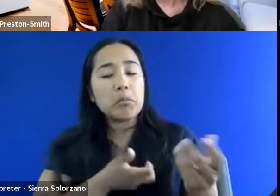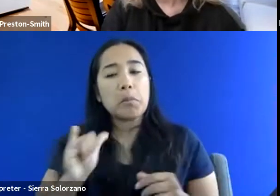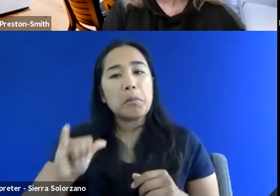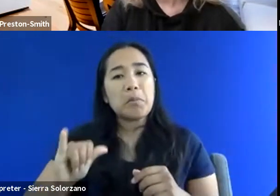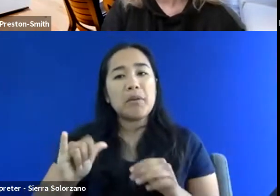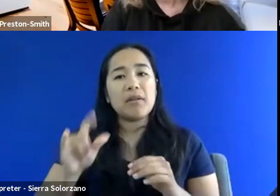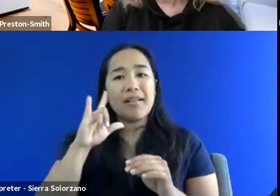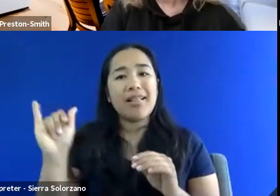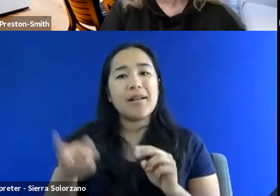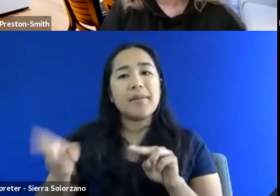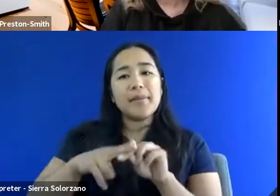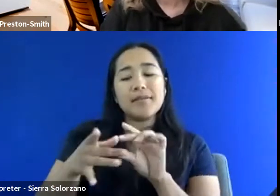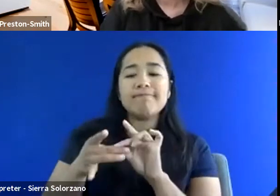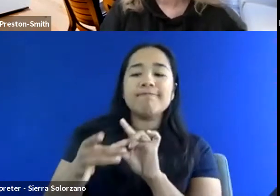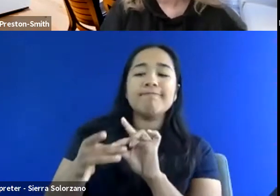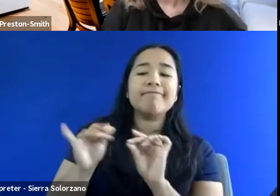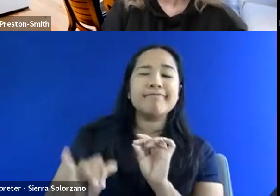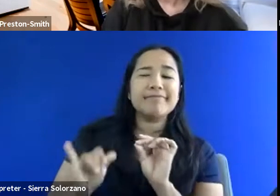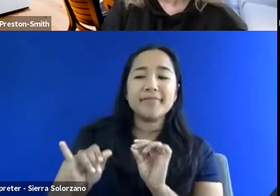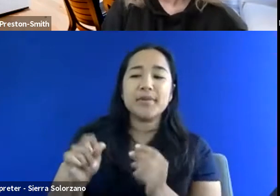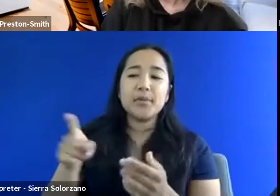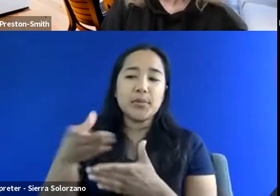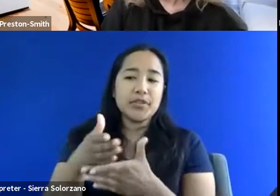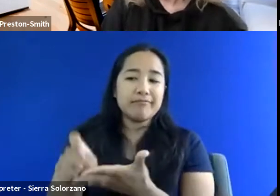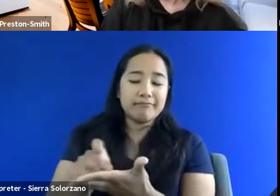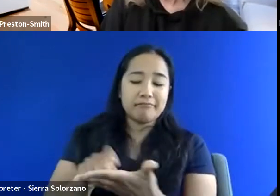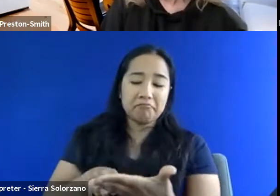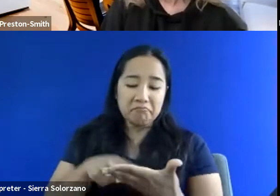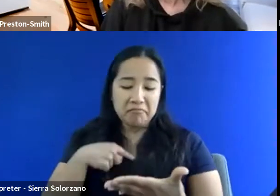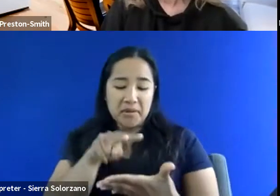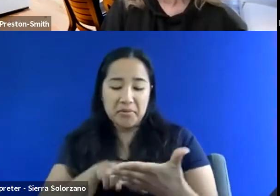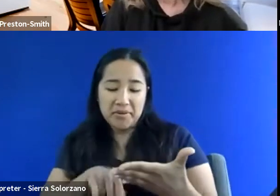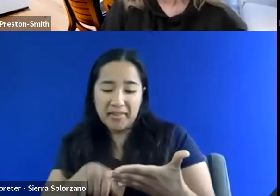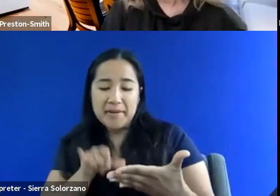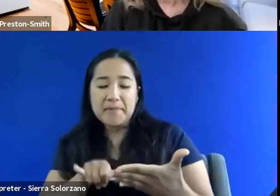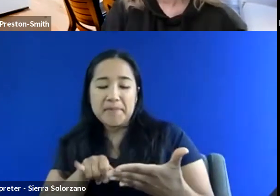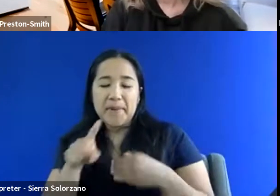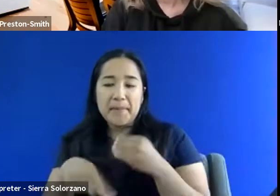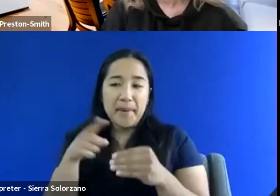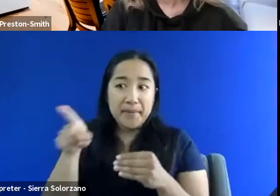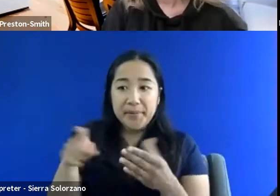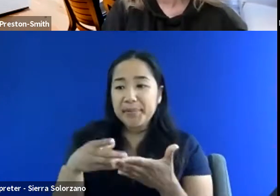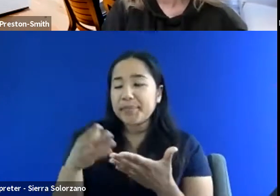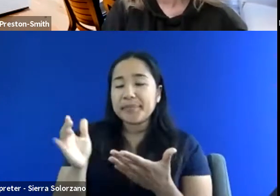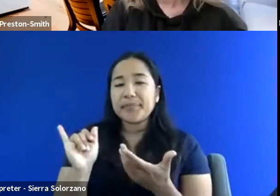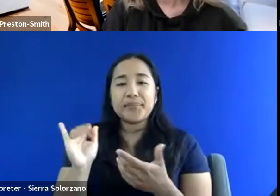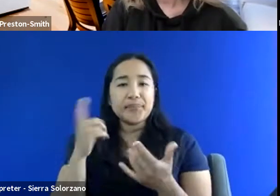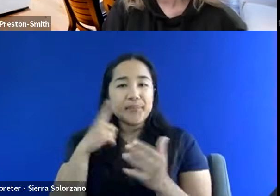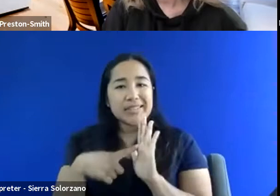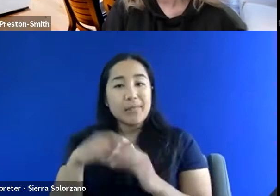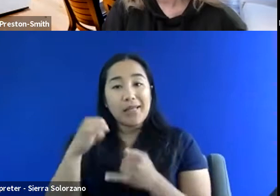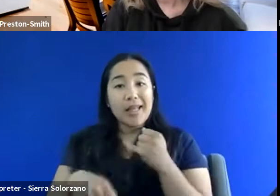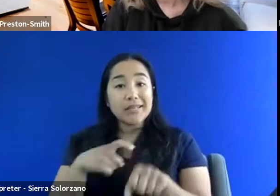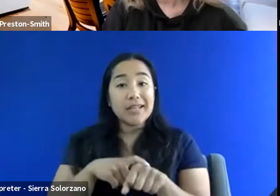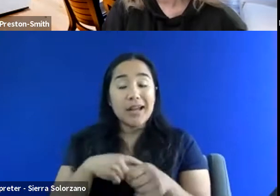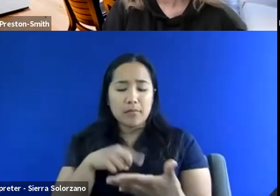build rapport with. so understanding like, Oh, you told me that, you know, you, in your last writing assignment, you've shared that, you know, you were had all